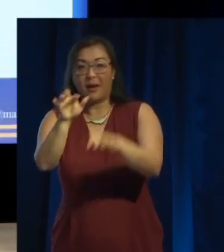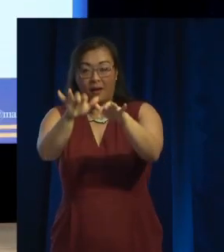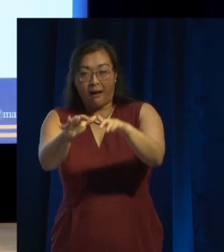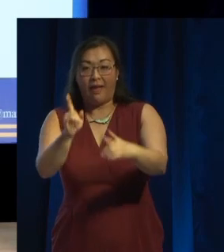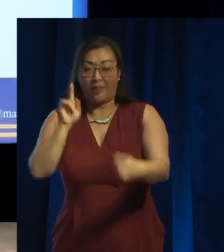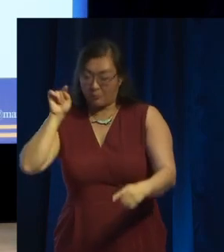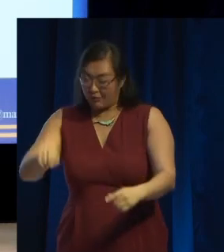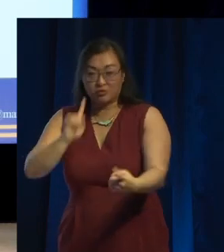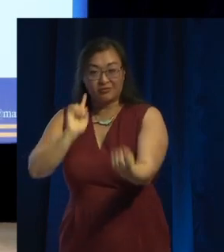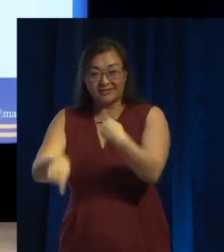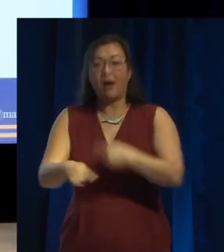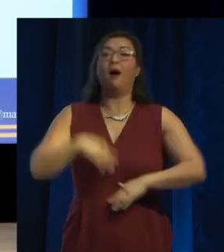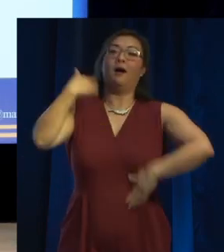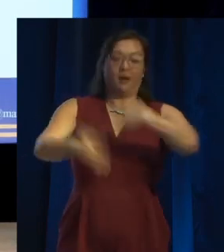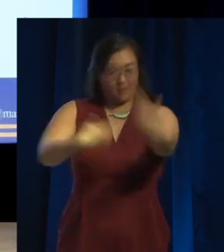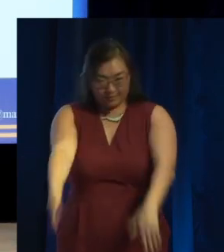start playing the game.